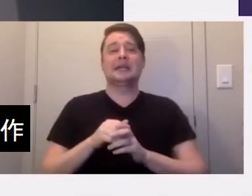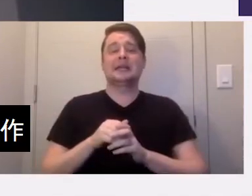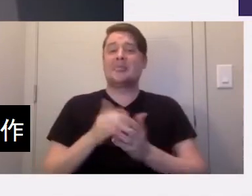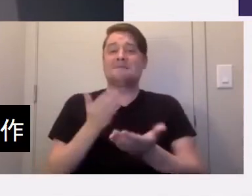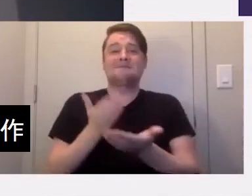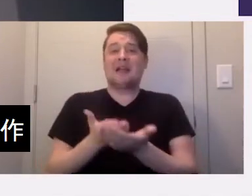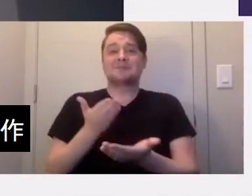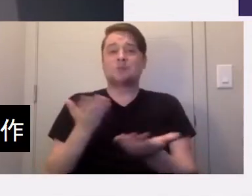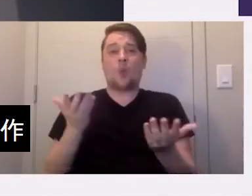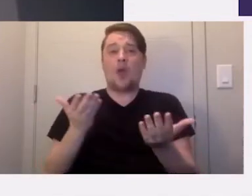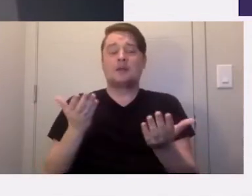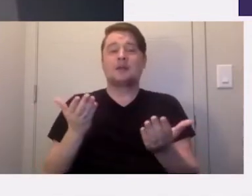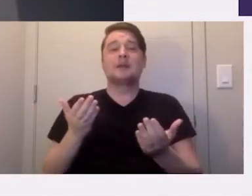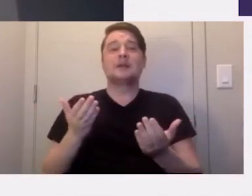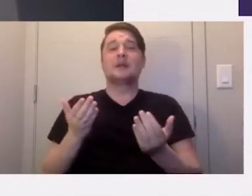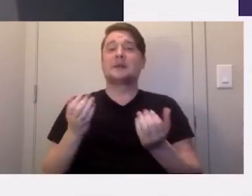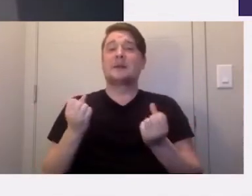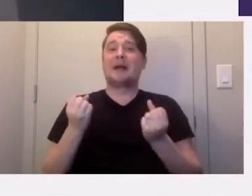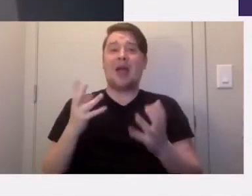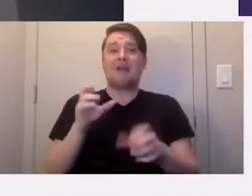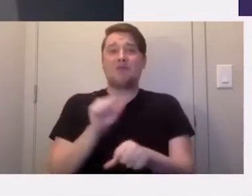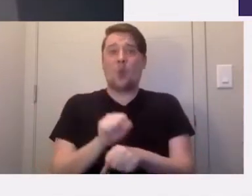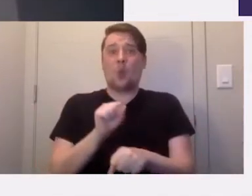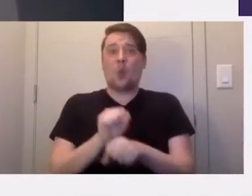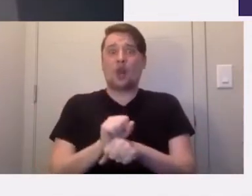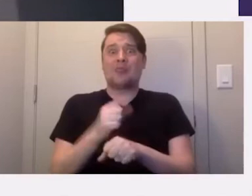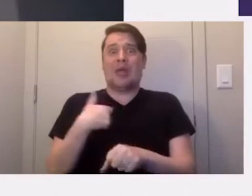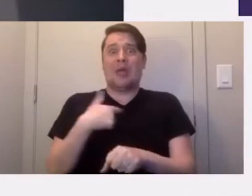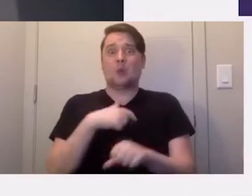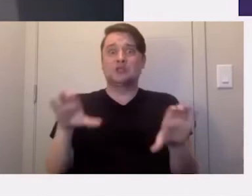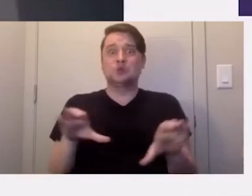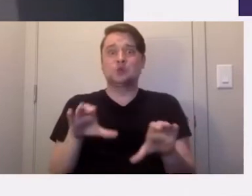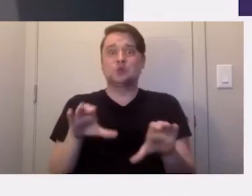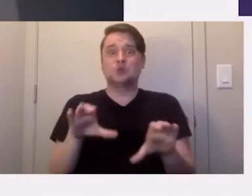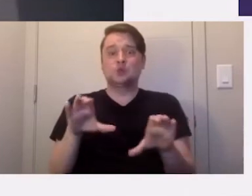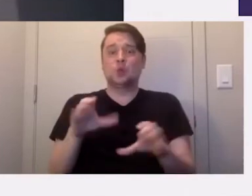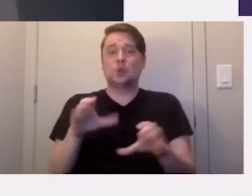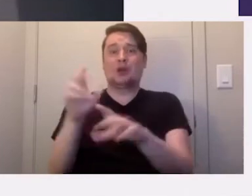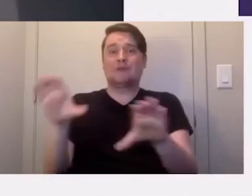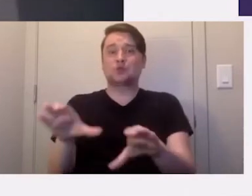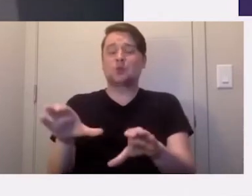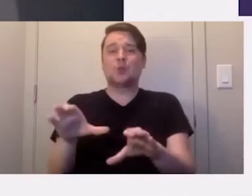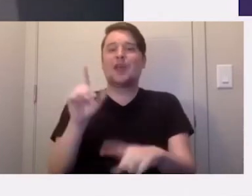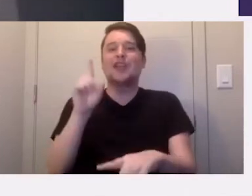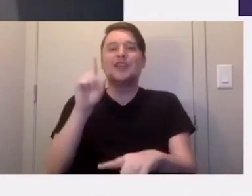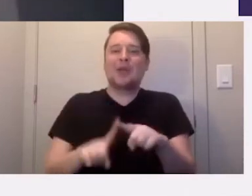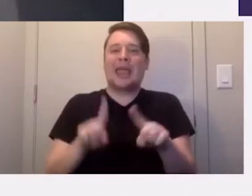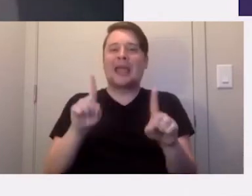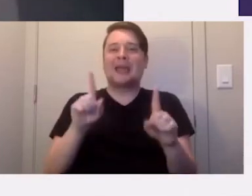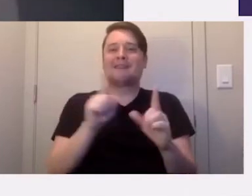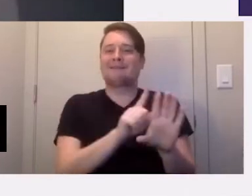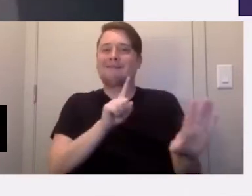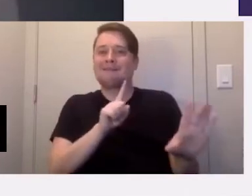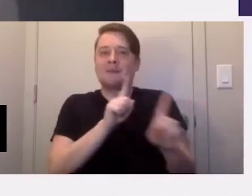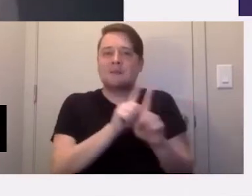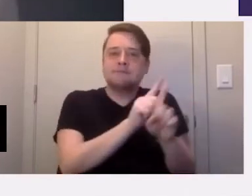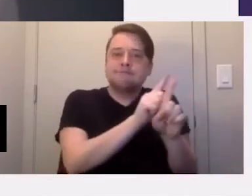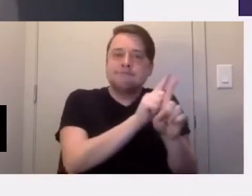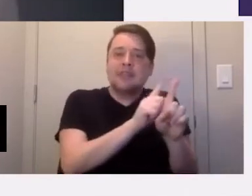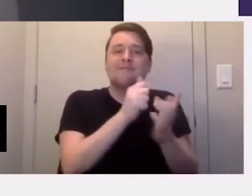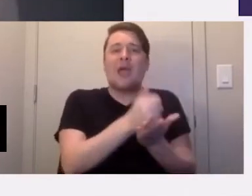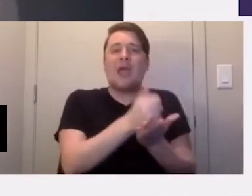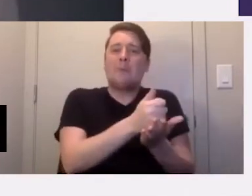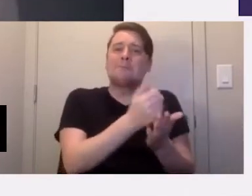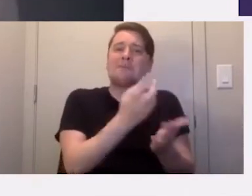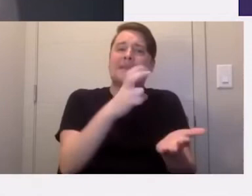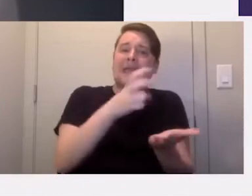of the matter are that a lot of the work that caregivers do just can't be done while social distancing. If caregivers are helping folks out of